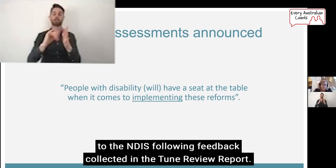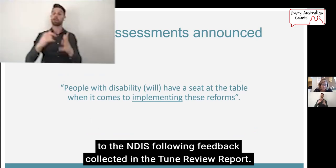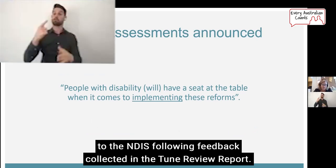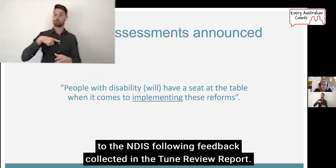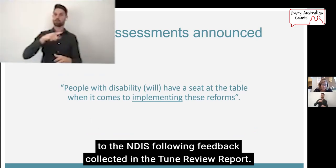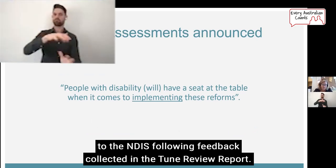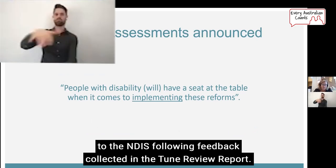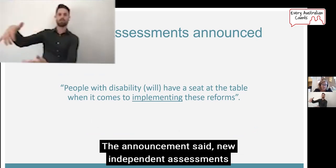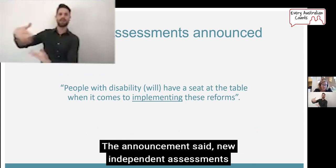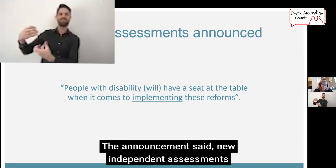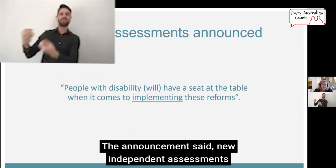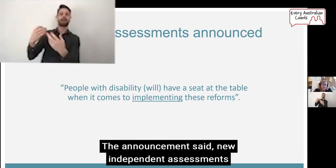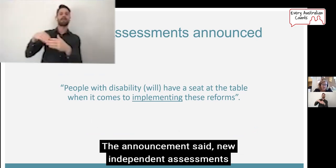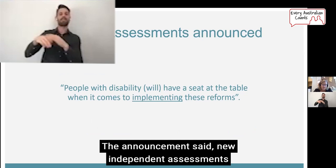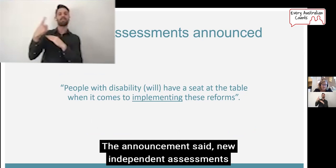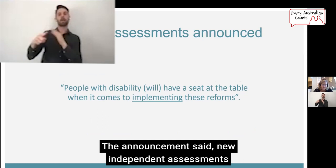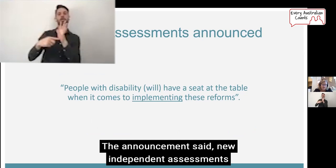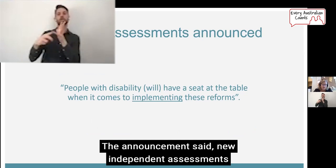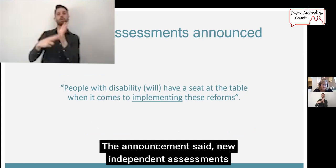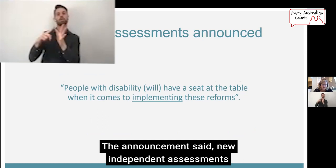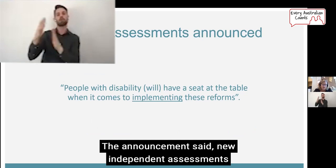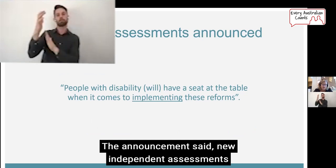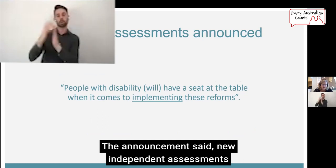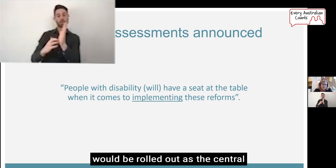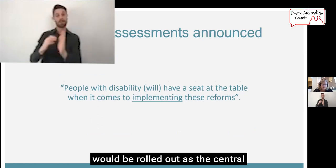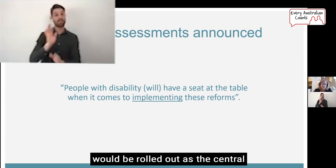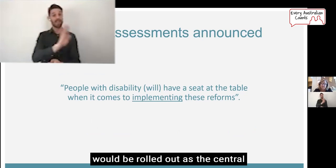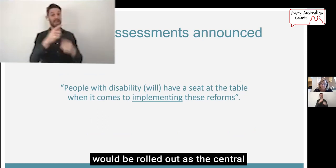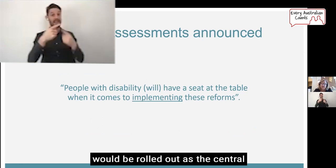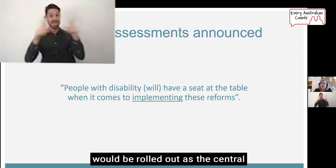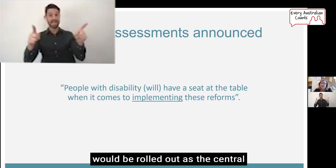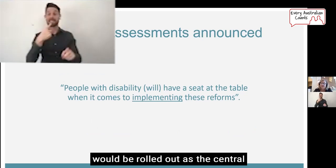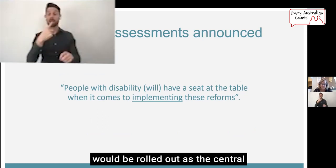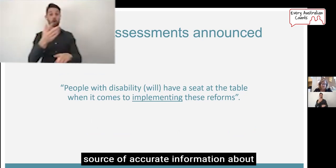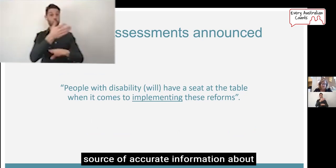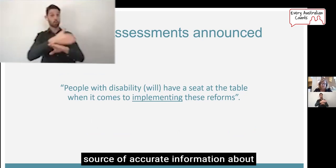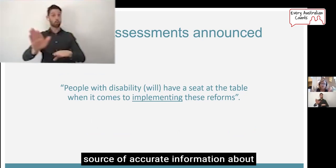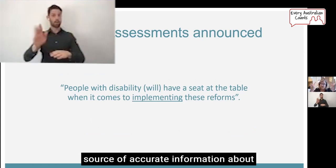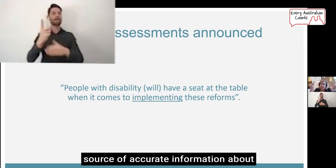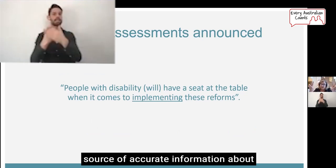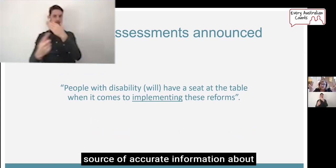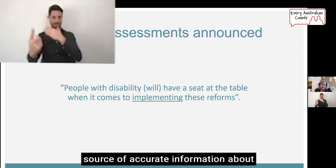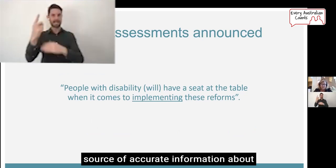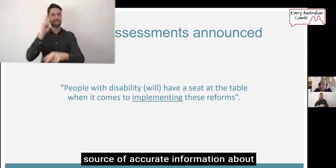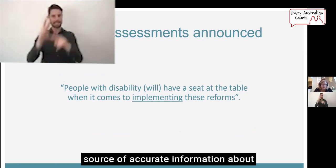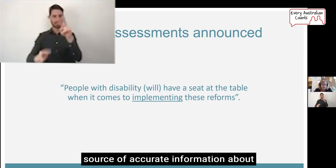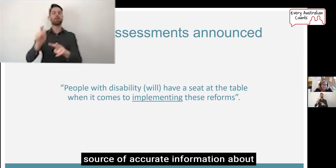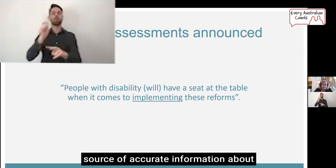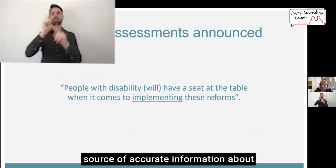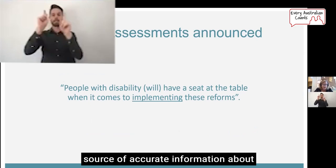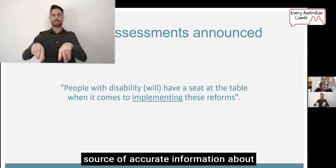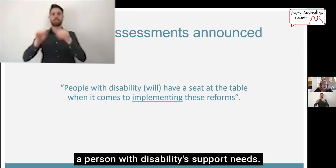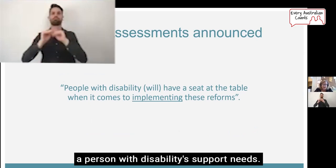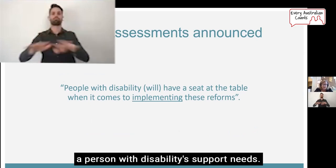the TUNE review report. The announcement said new independent assessments would be rolled out as the central source of accurate information